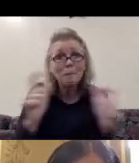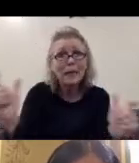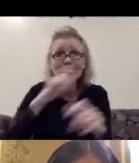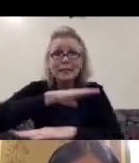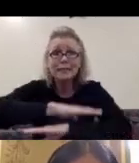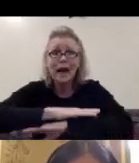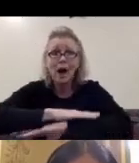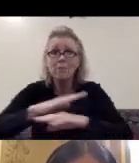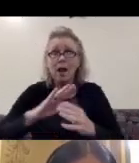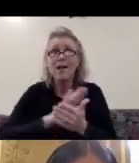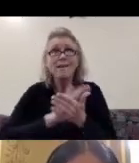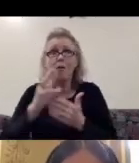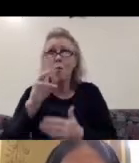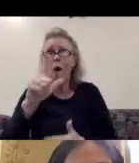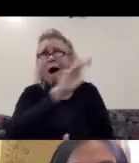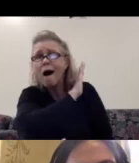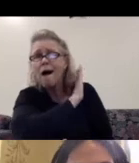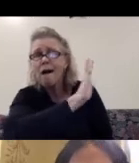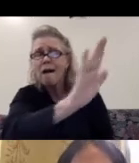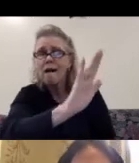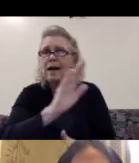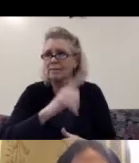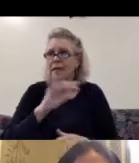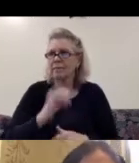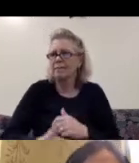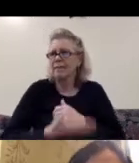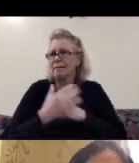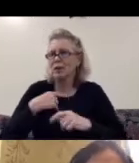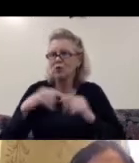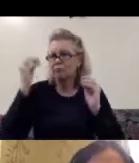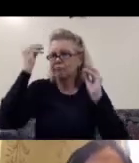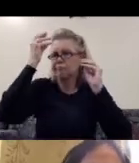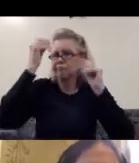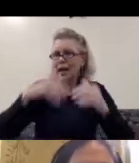wall, it's possible to interweave thinking and process. Next one, please.